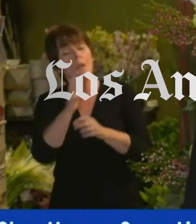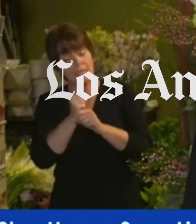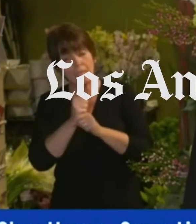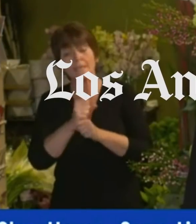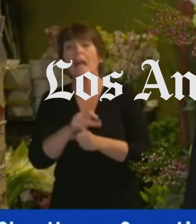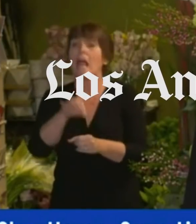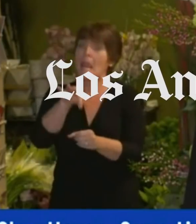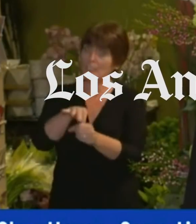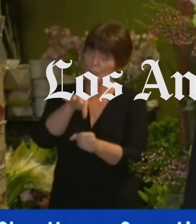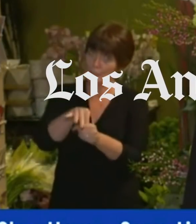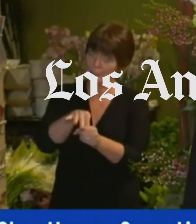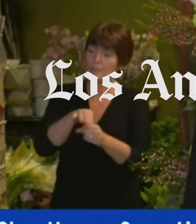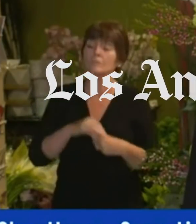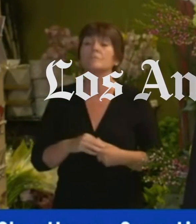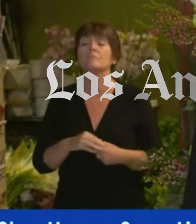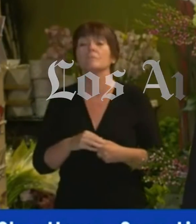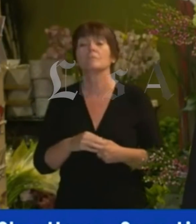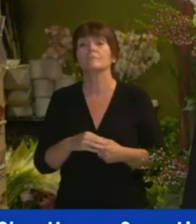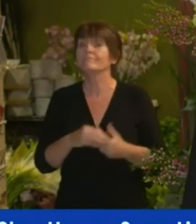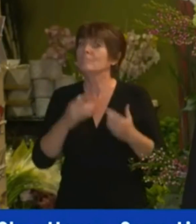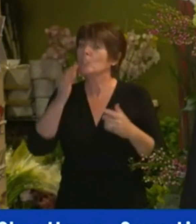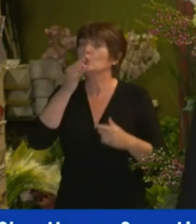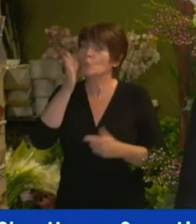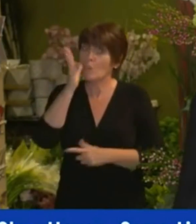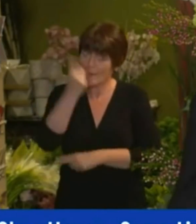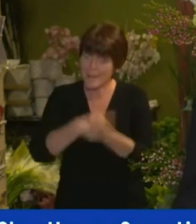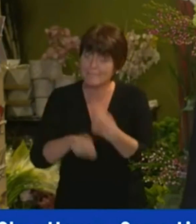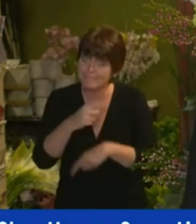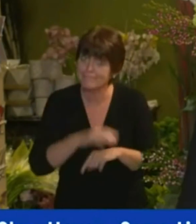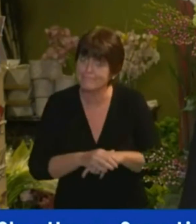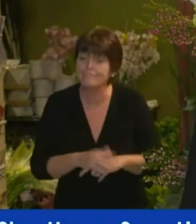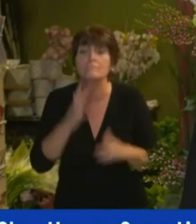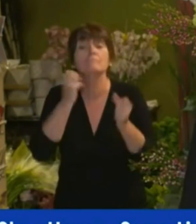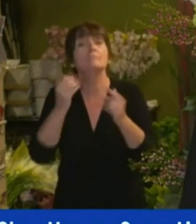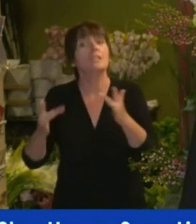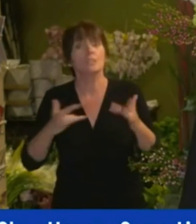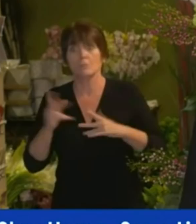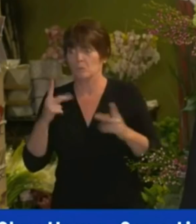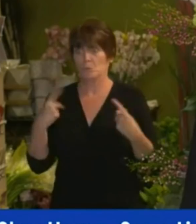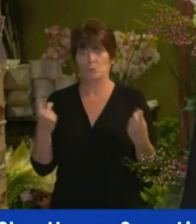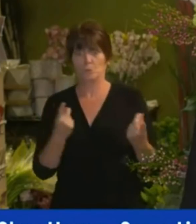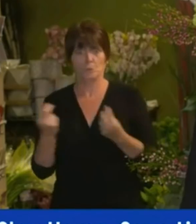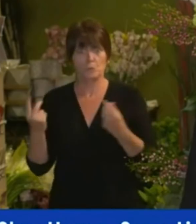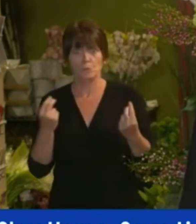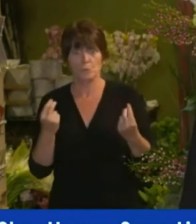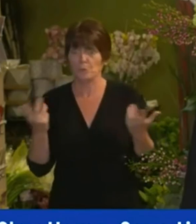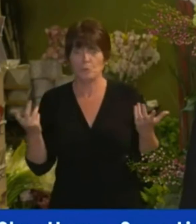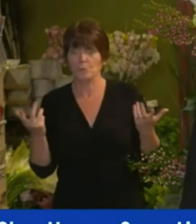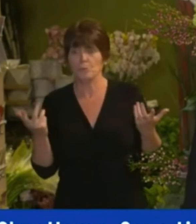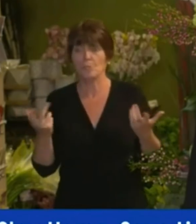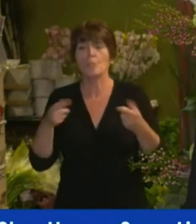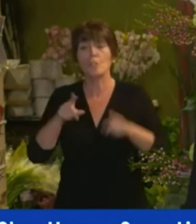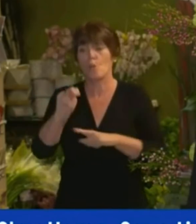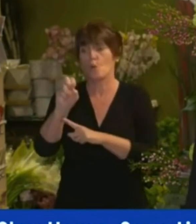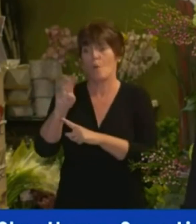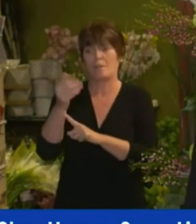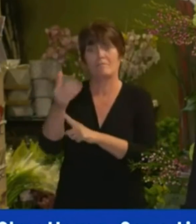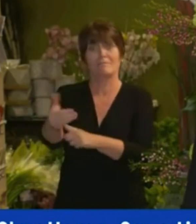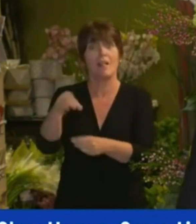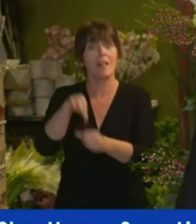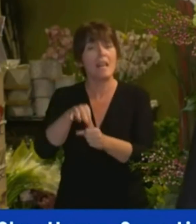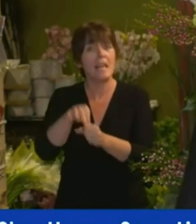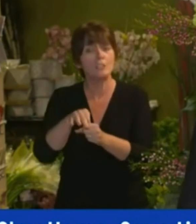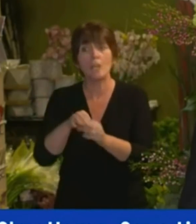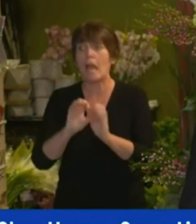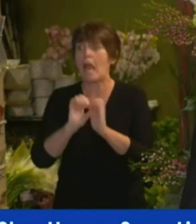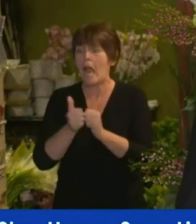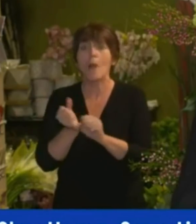An election is in front of us and there's a lot of concern and anxiety around this November's election in